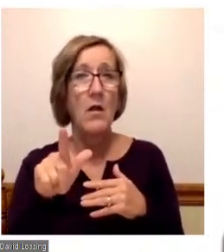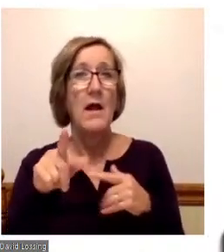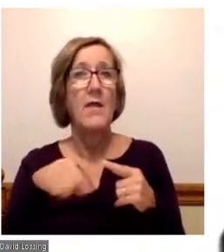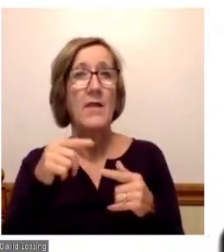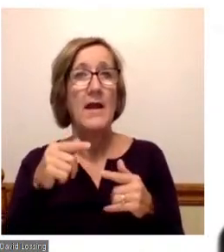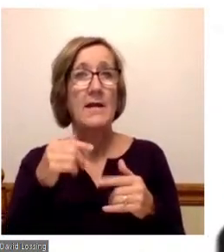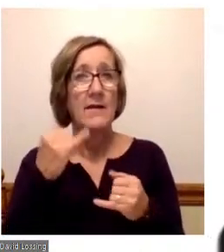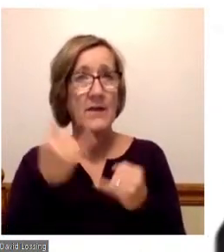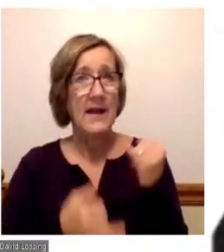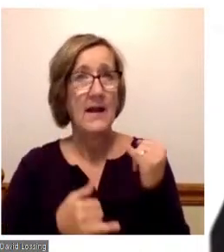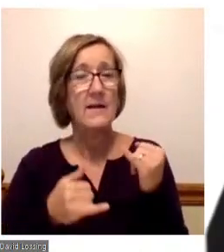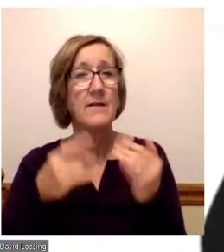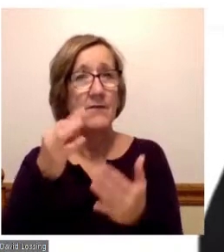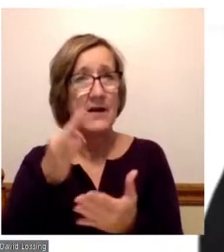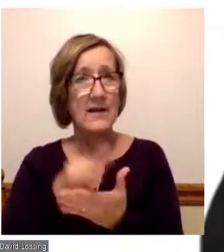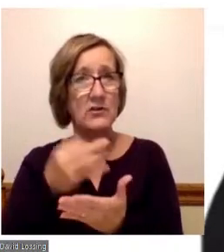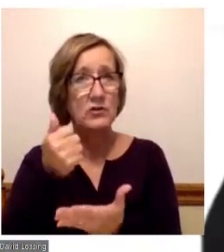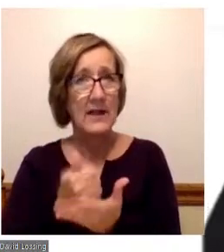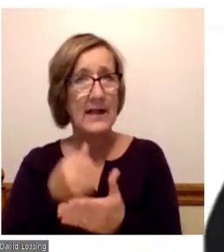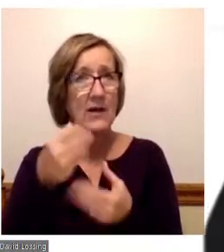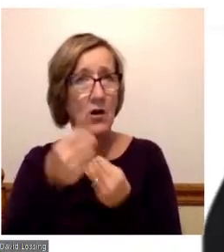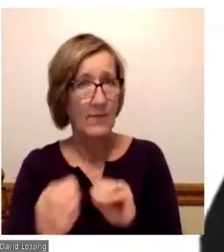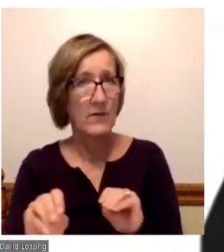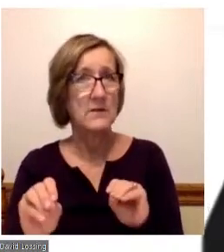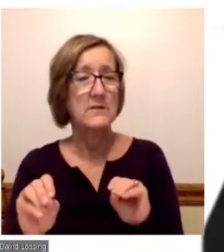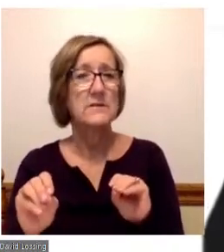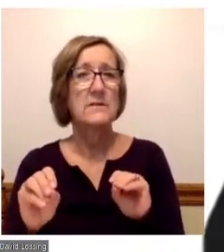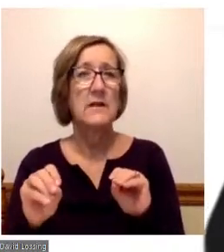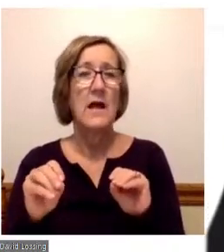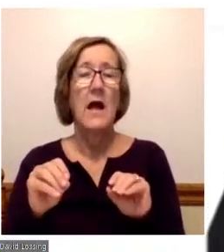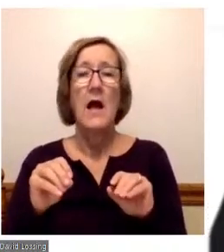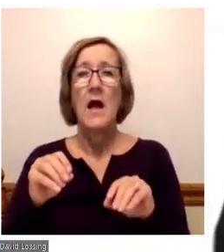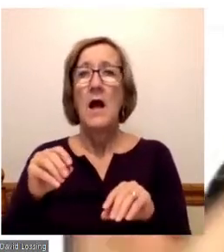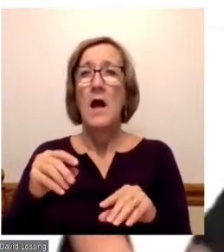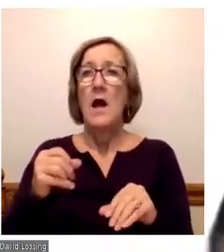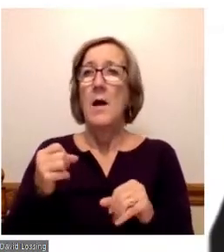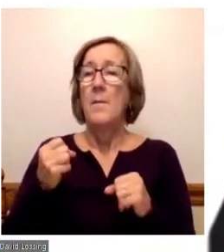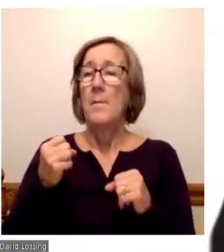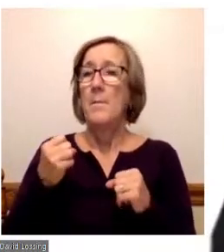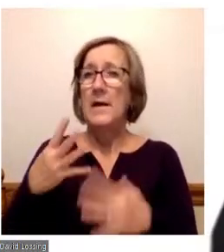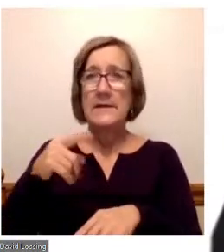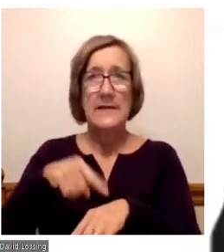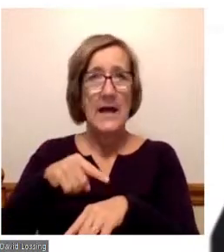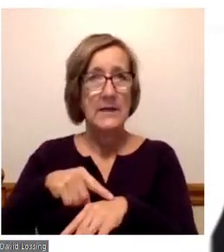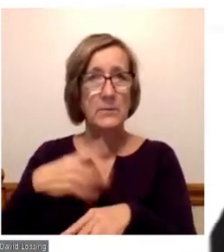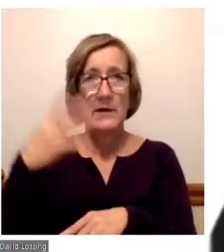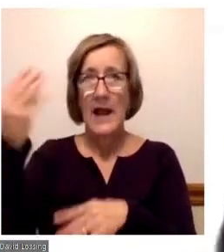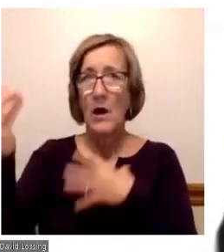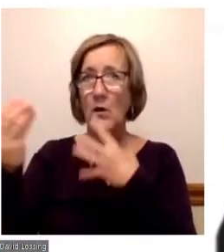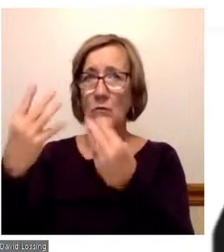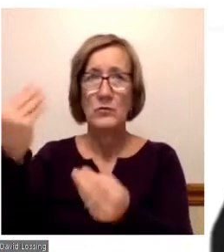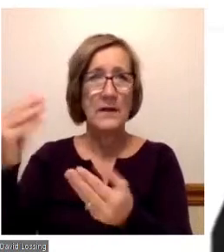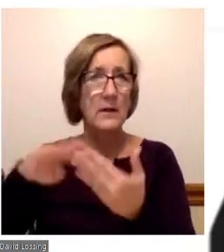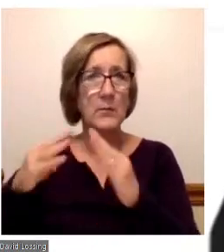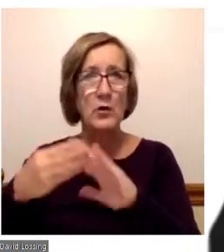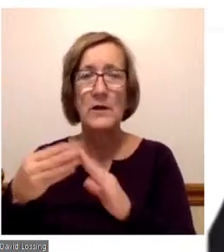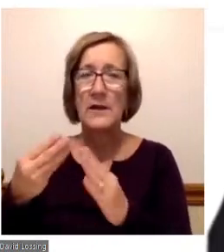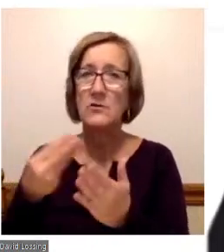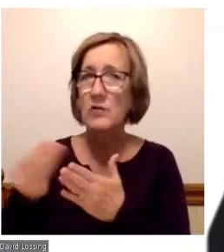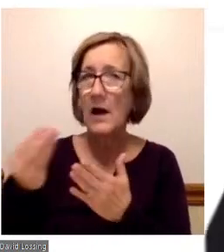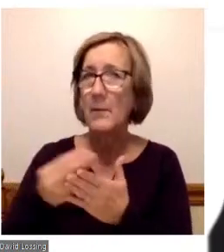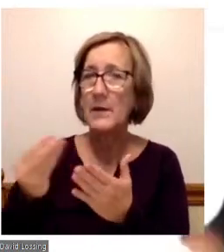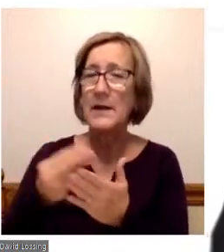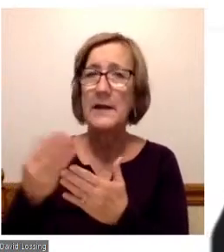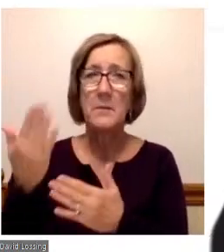in the financial aid office. And I can't tell you, Summer, how many times we've been out in the community shopping over the last decade or so.